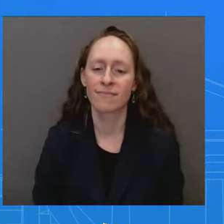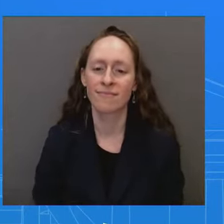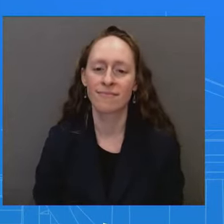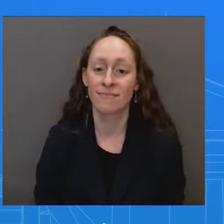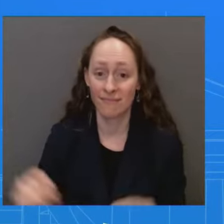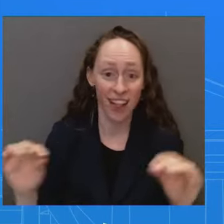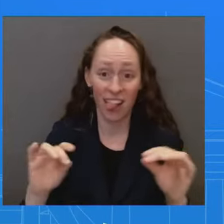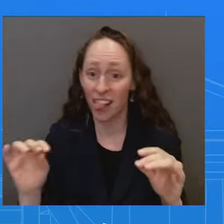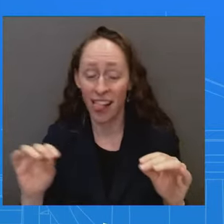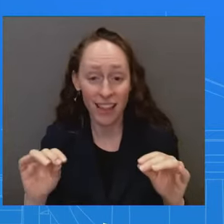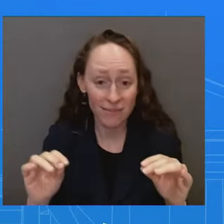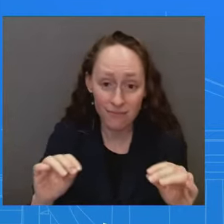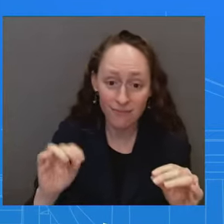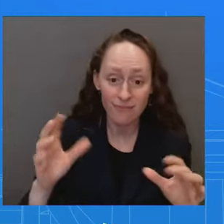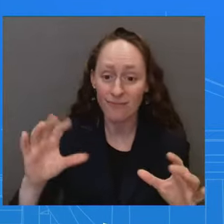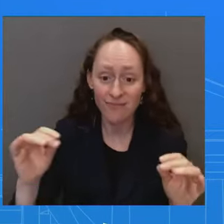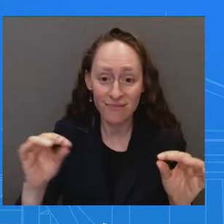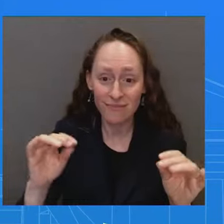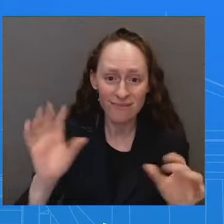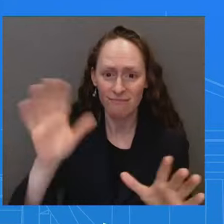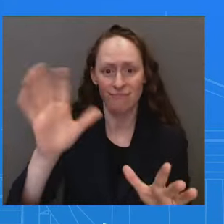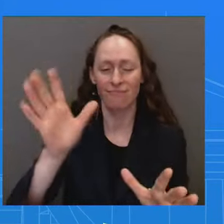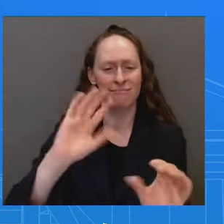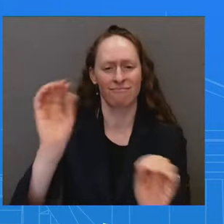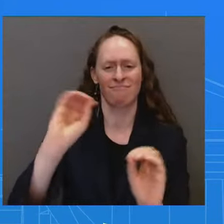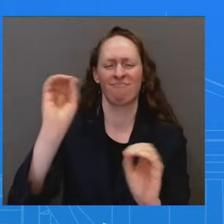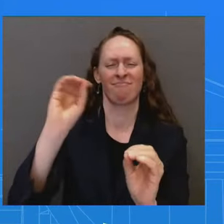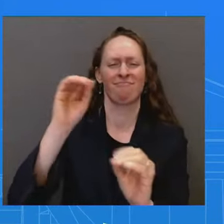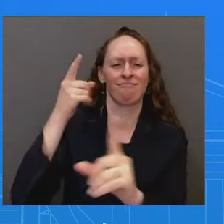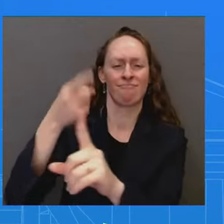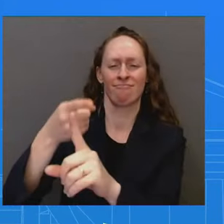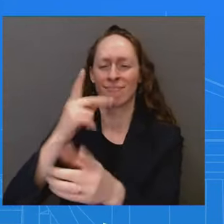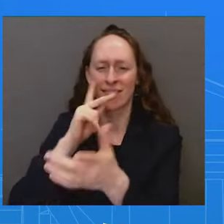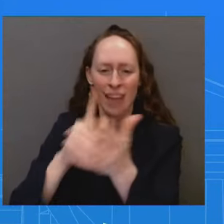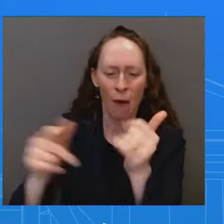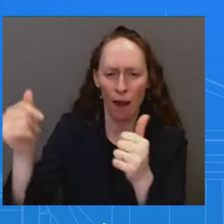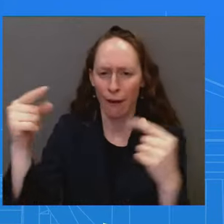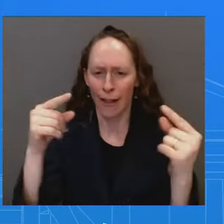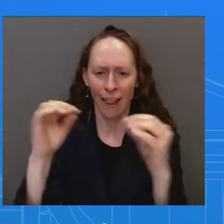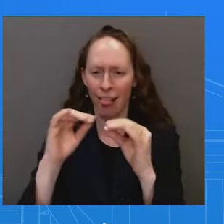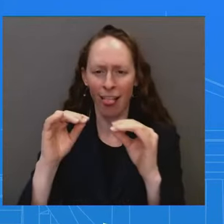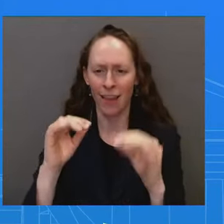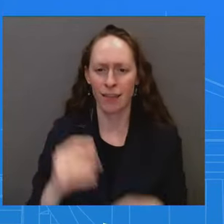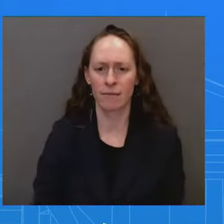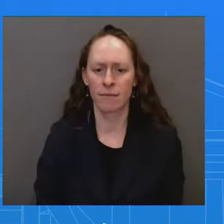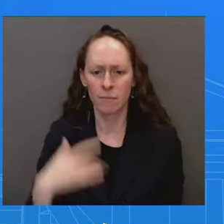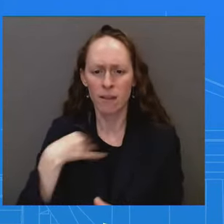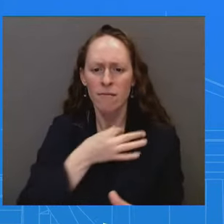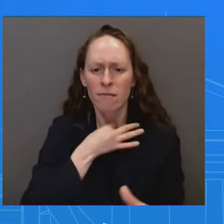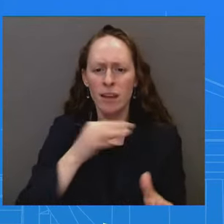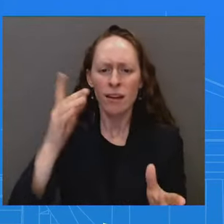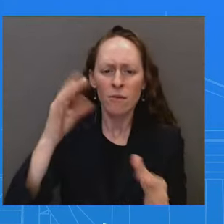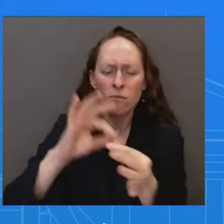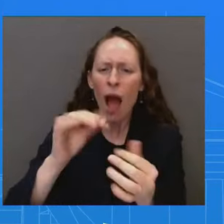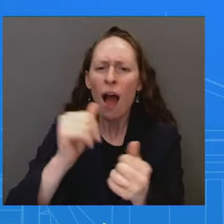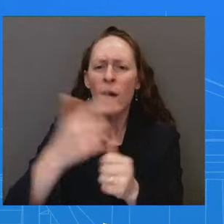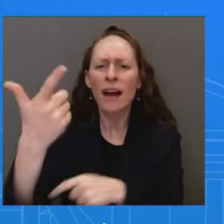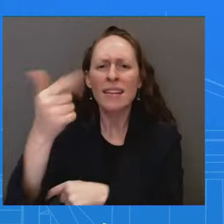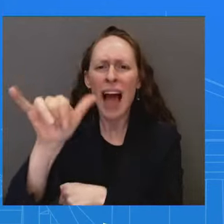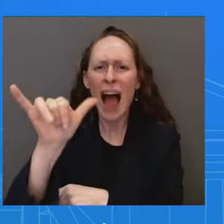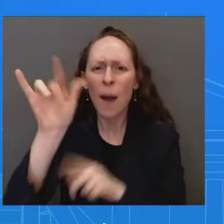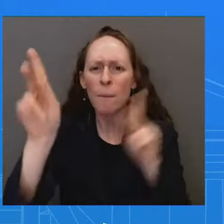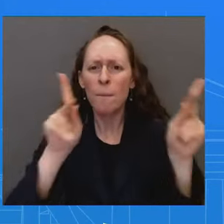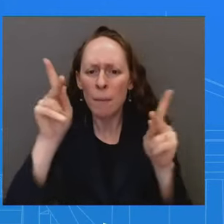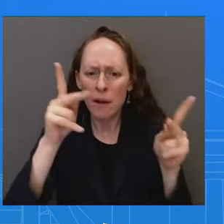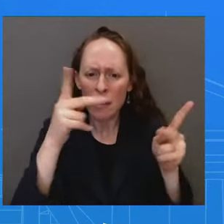Burundi's president recently called for gay people to be stoned to death. In light of the administration's moves against Uganda for passing a really